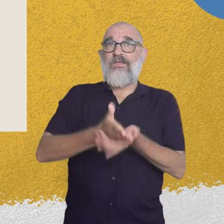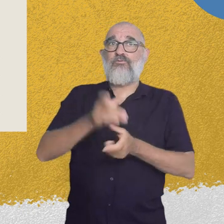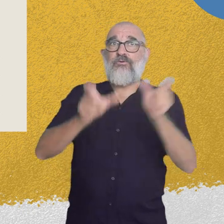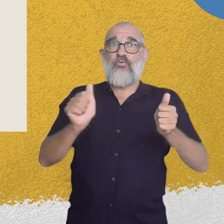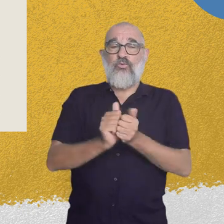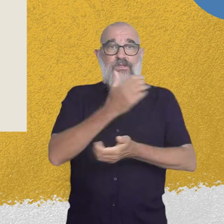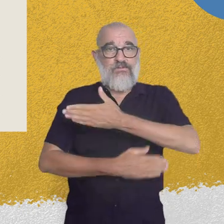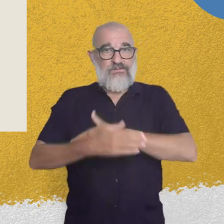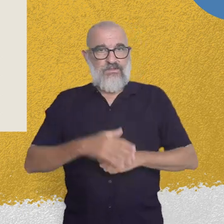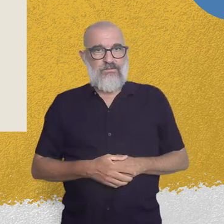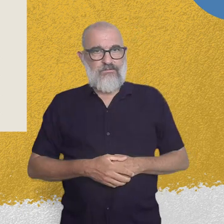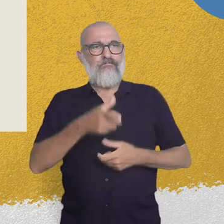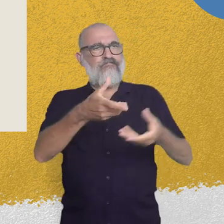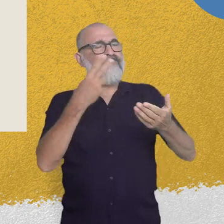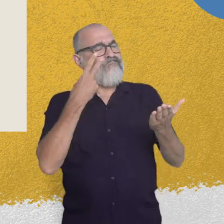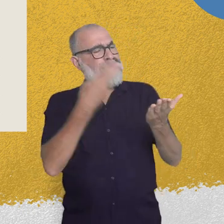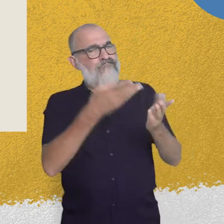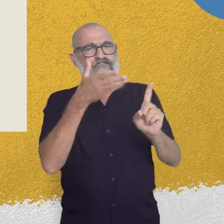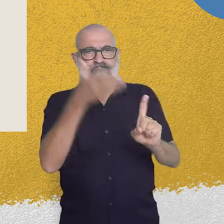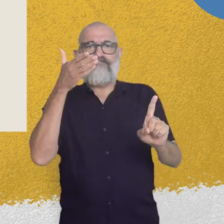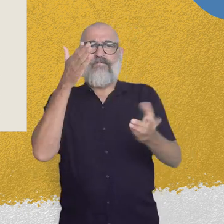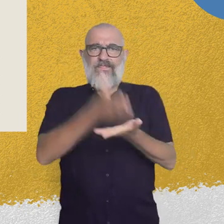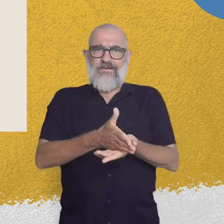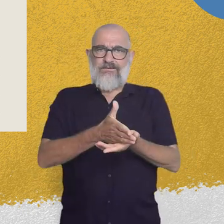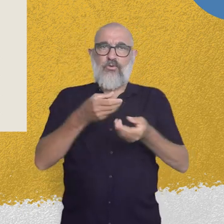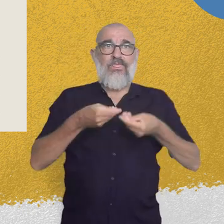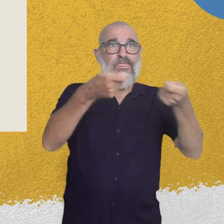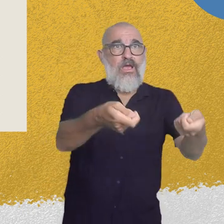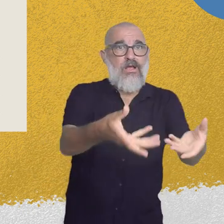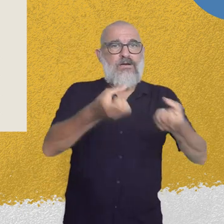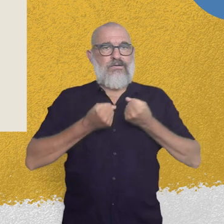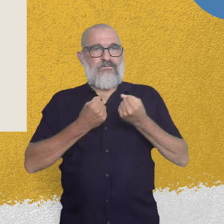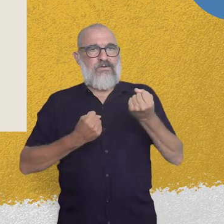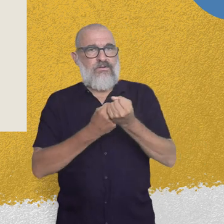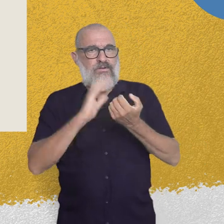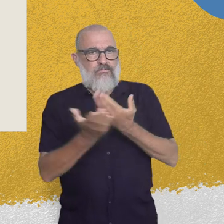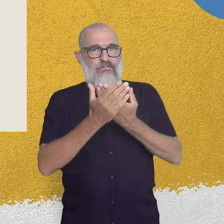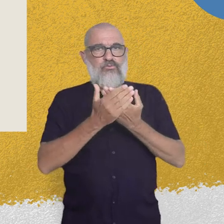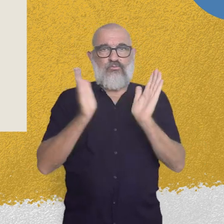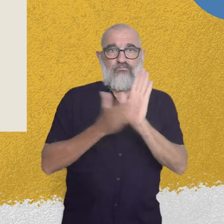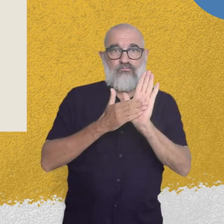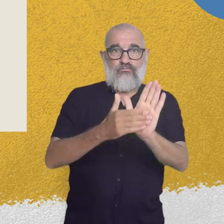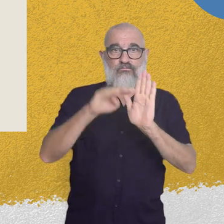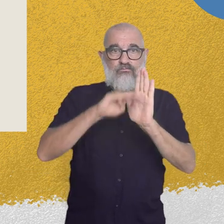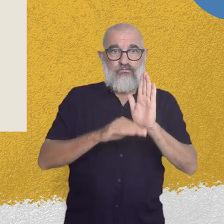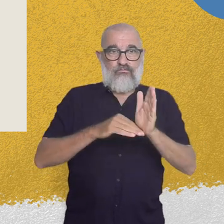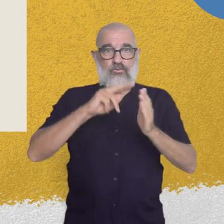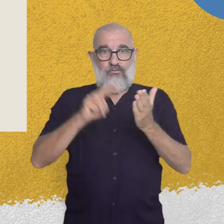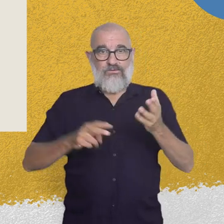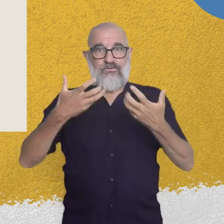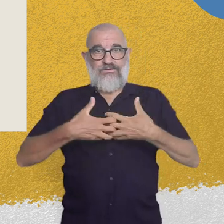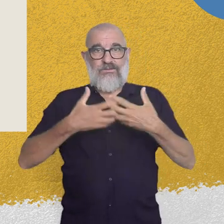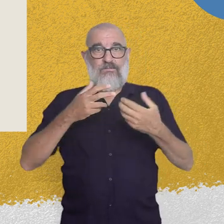of Persons with Disabilities recognises the right to give and receive support. Under the Convention,